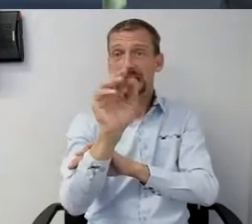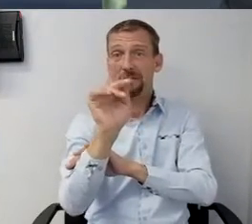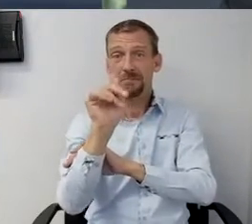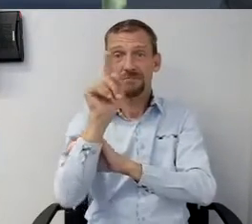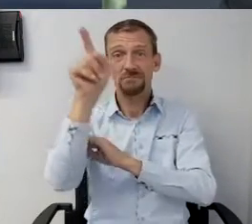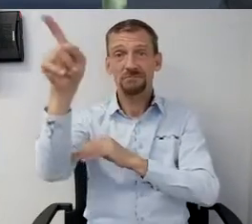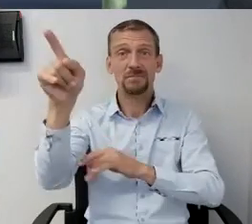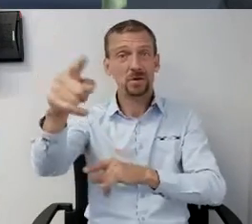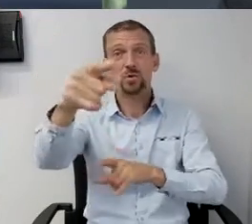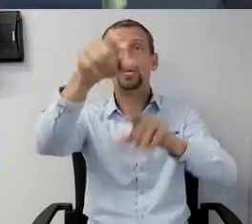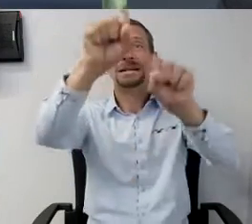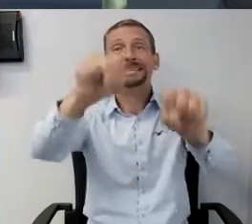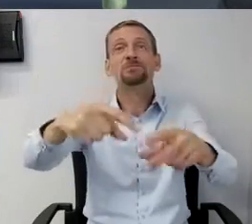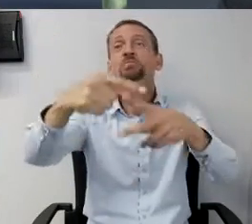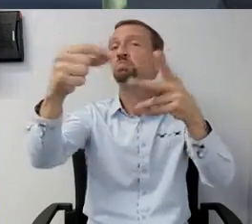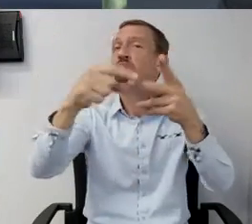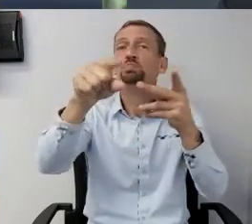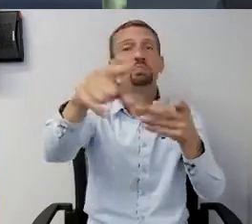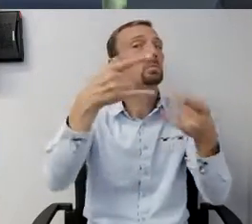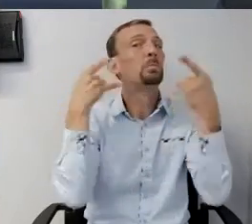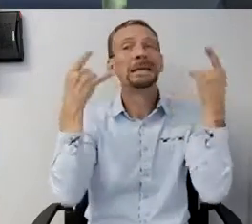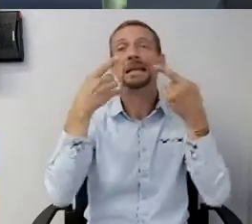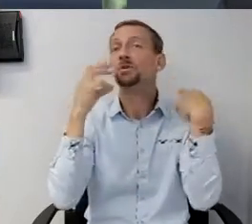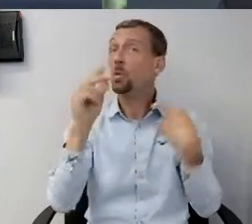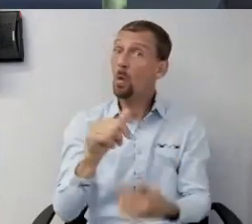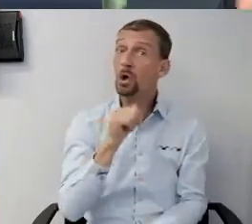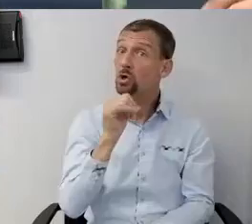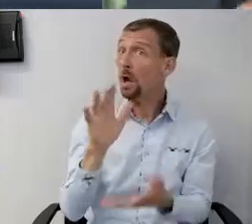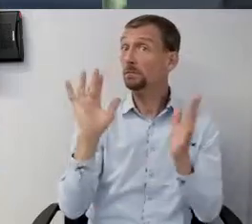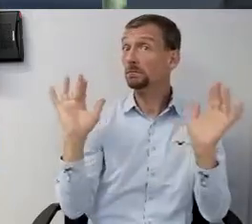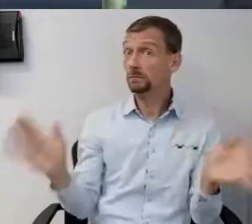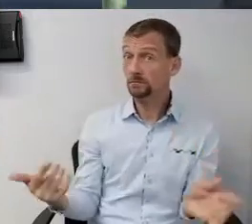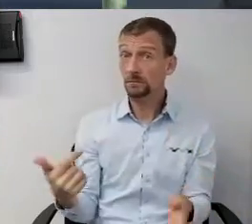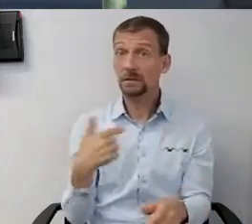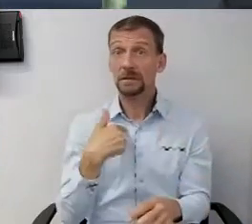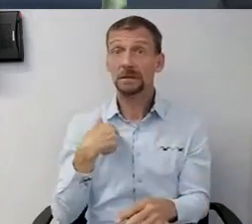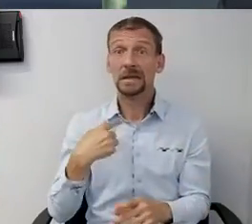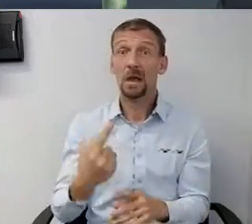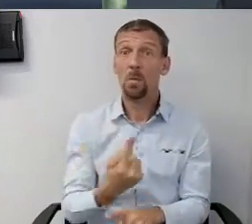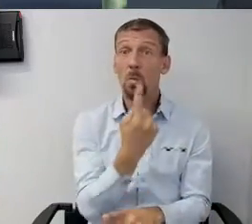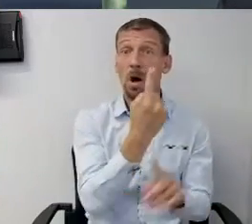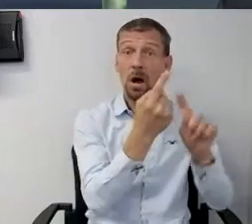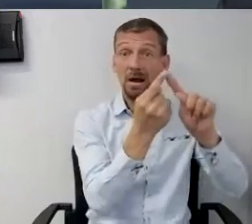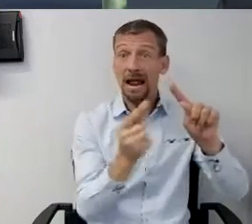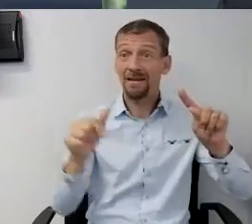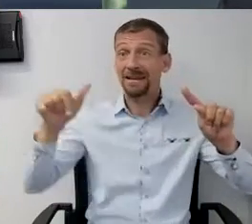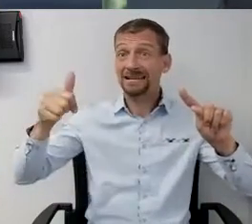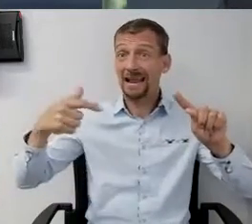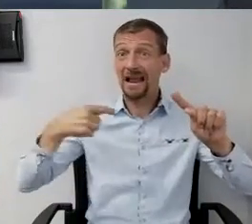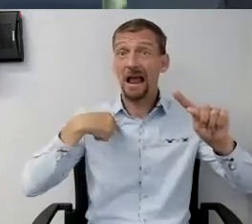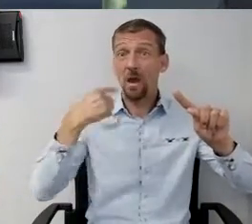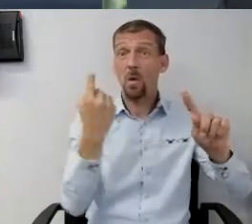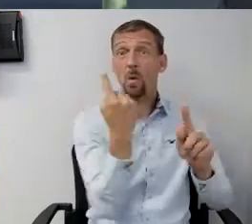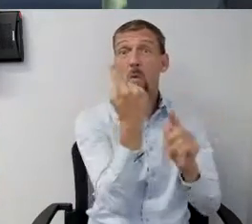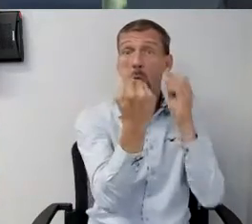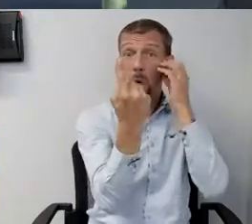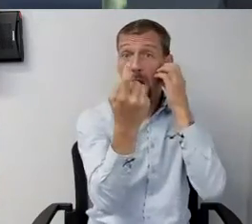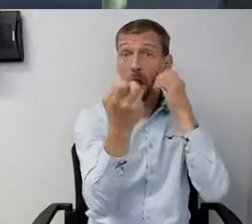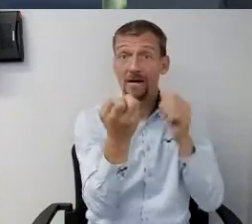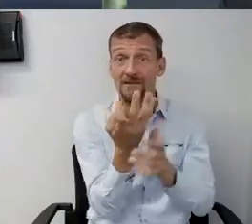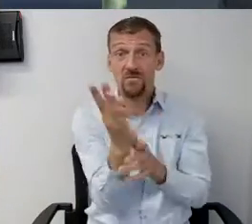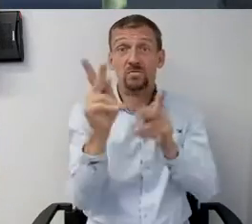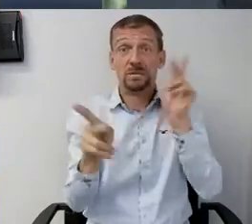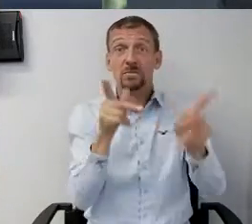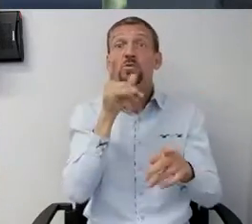are optional. And I don't know, one out of 10. I was one of the few people wearing a